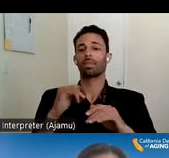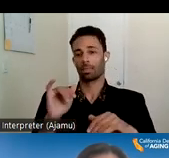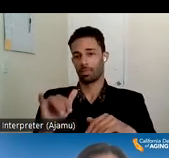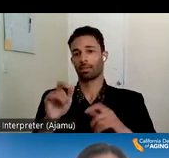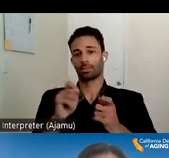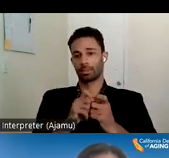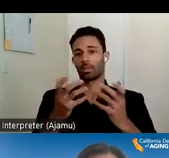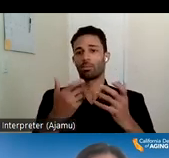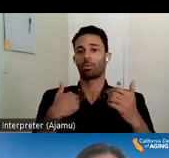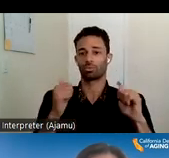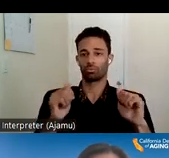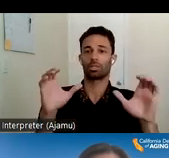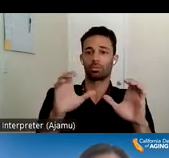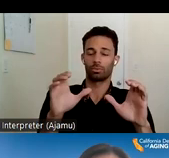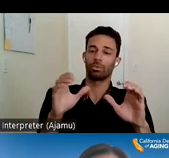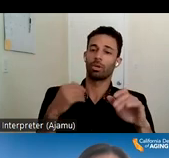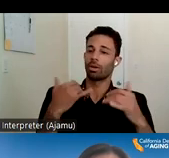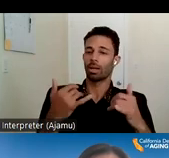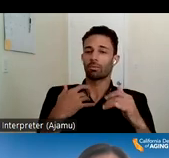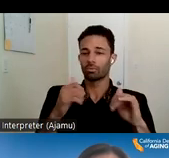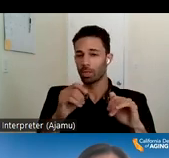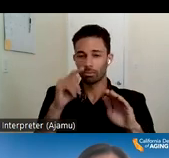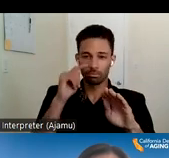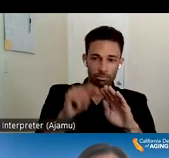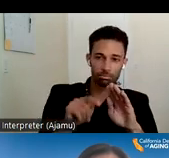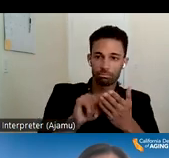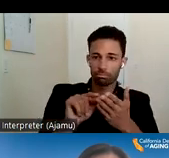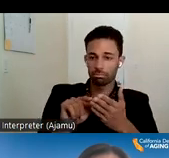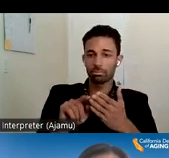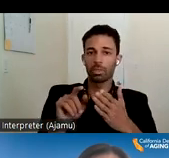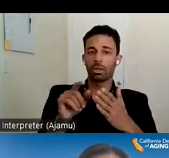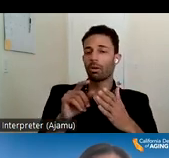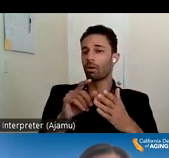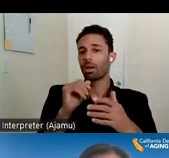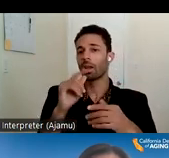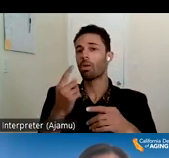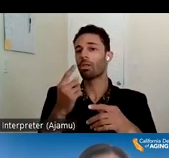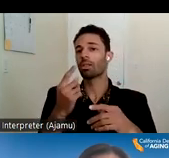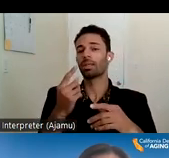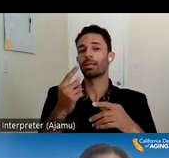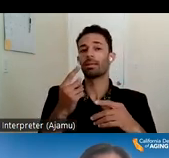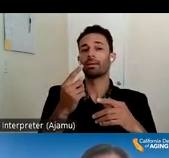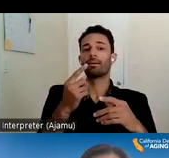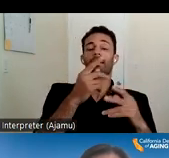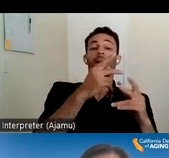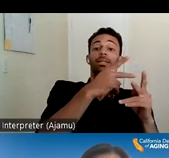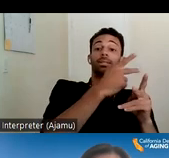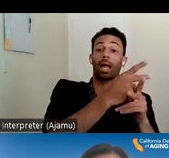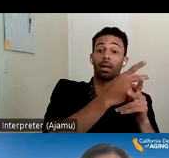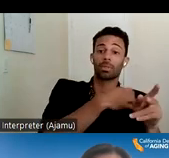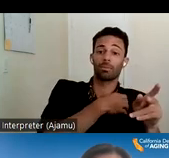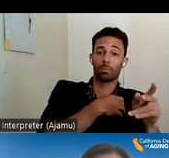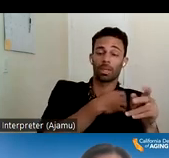and now we're trying to look more deeply into not only um the types of um complaints that we